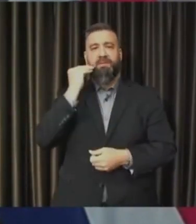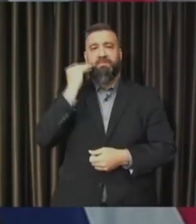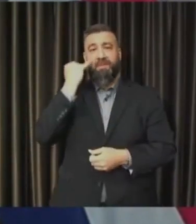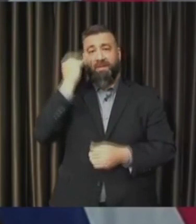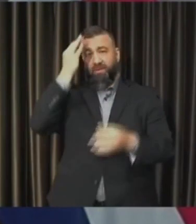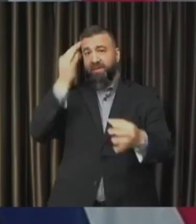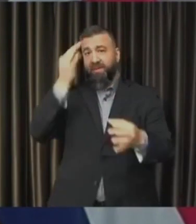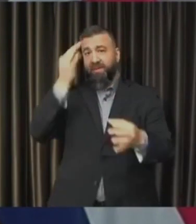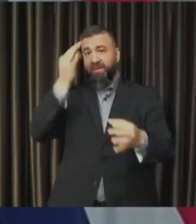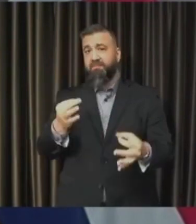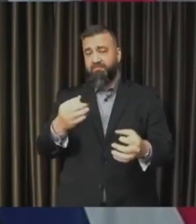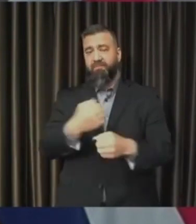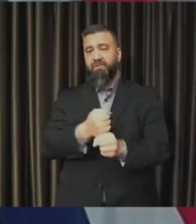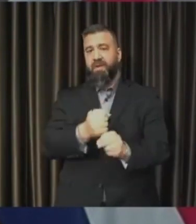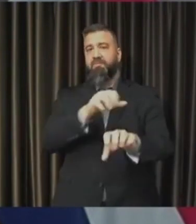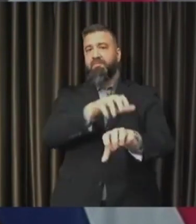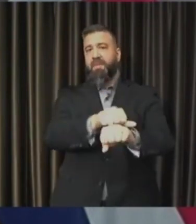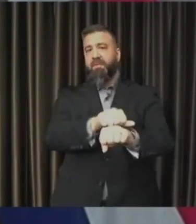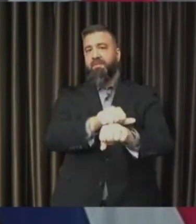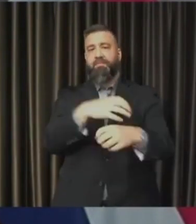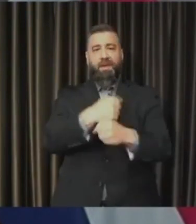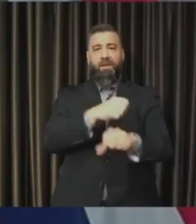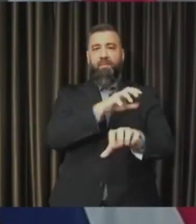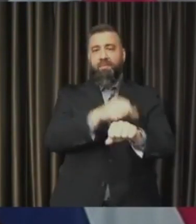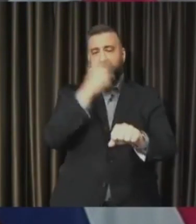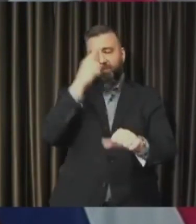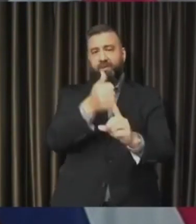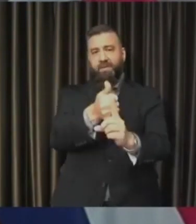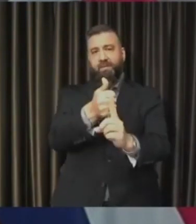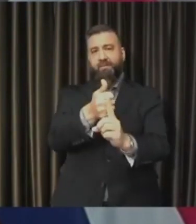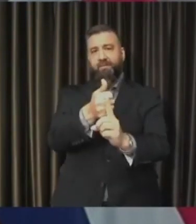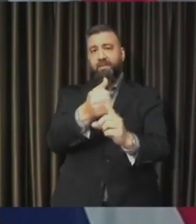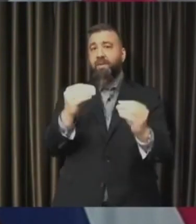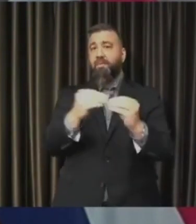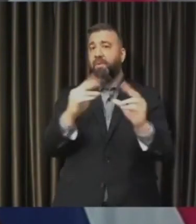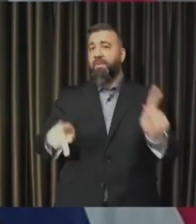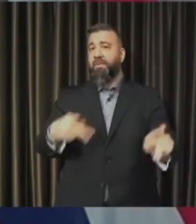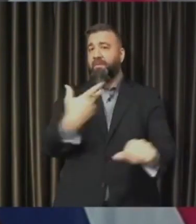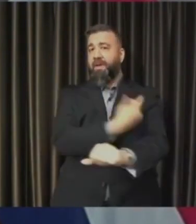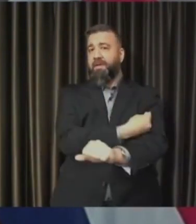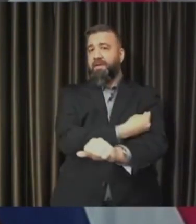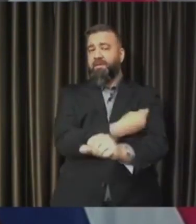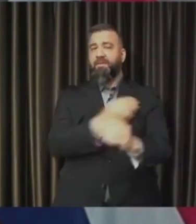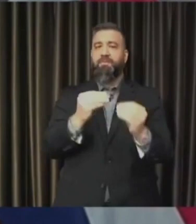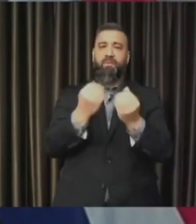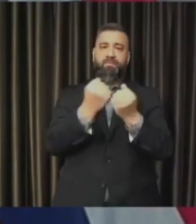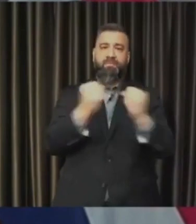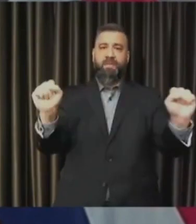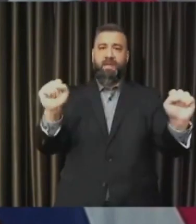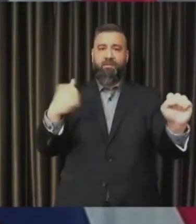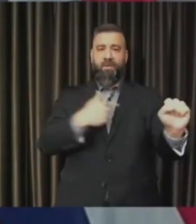to get the vaccine for your vaccine. The more of us who get vaccinated, the safer our community becomes.